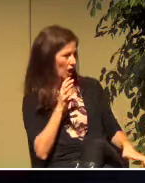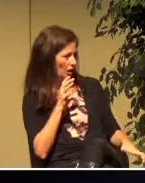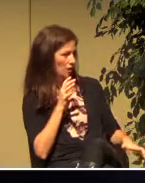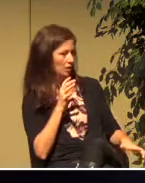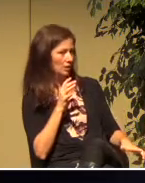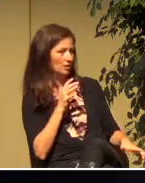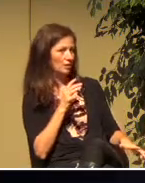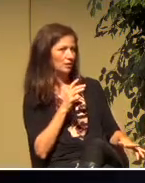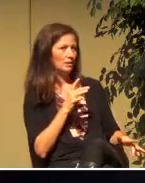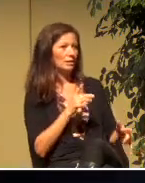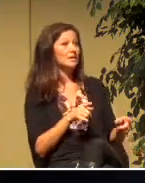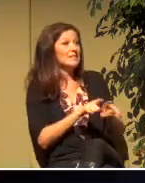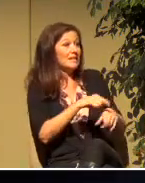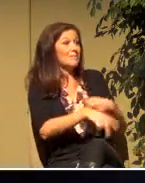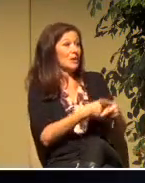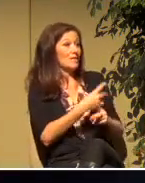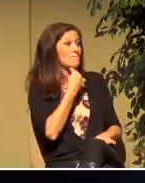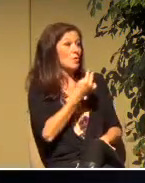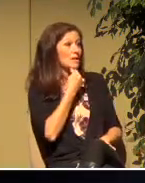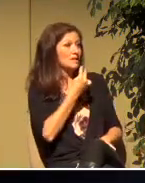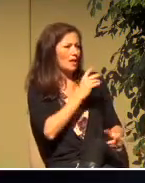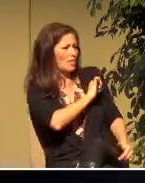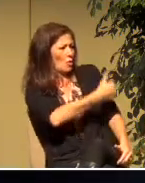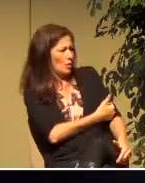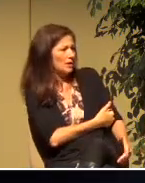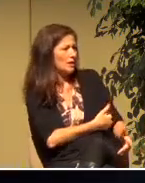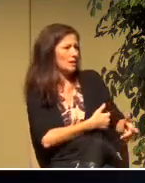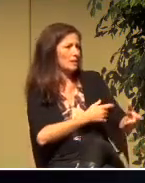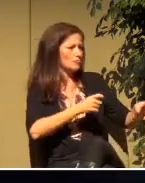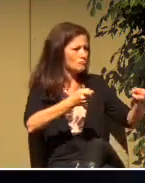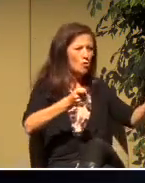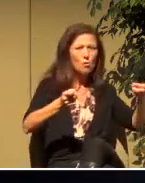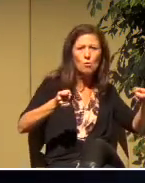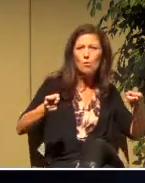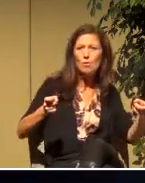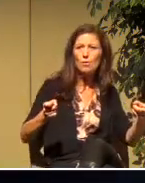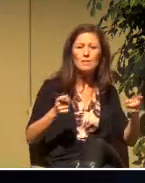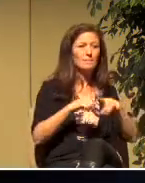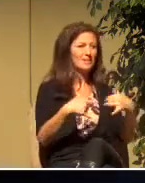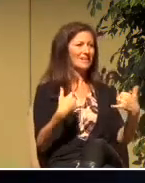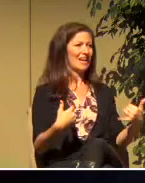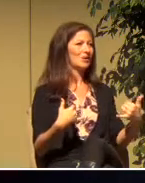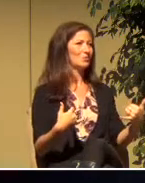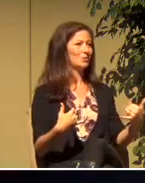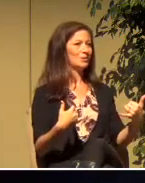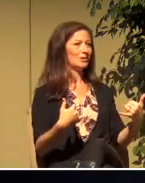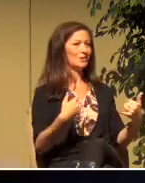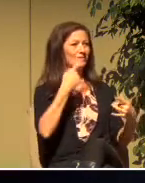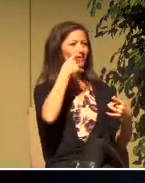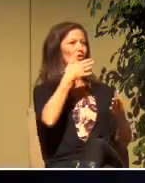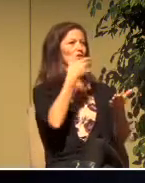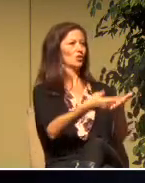same kind of authority that brought him to his knees on the road.